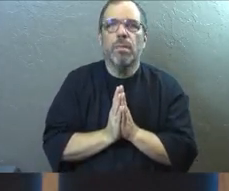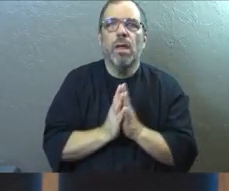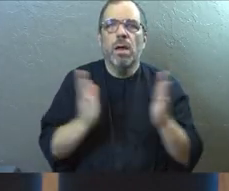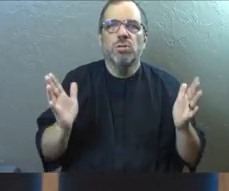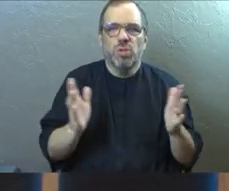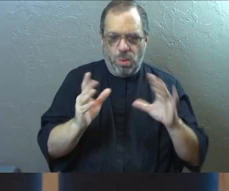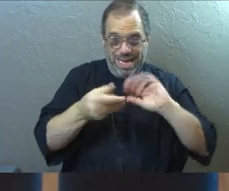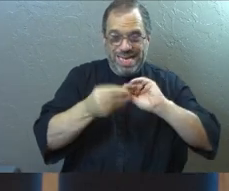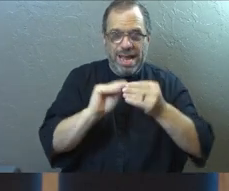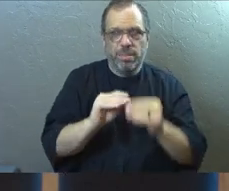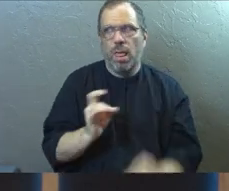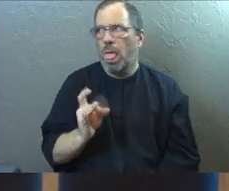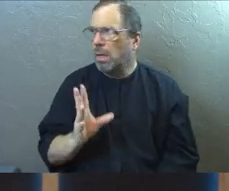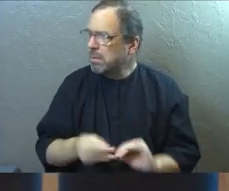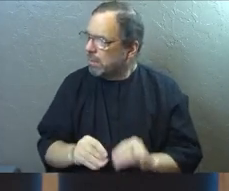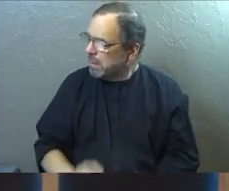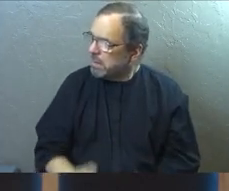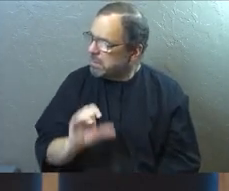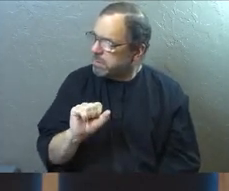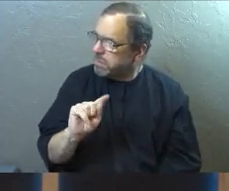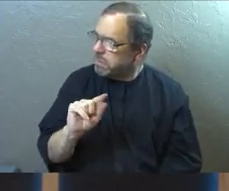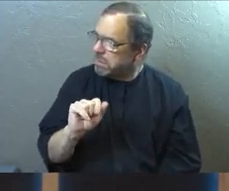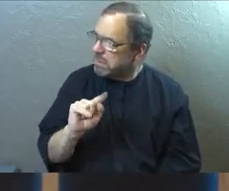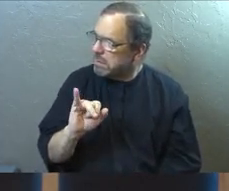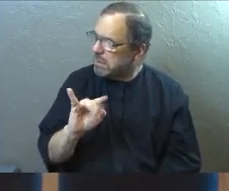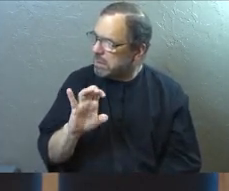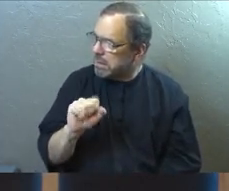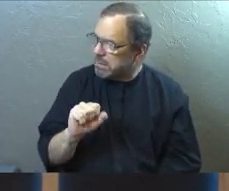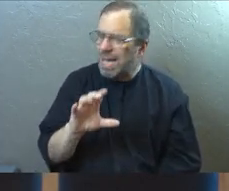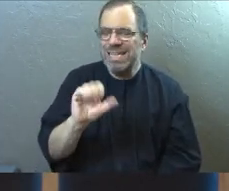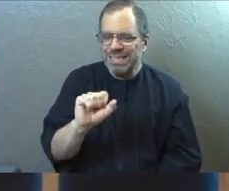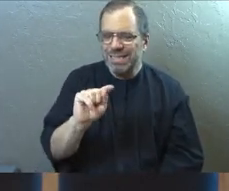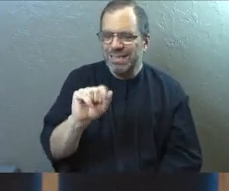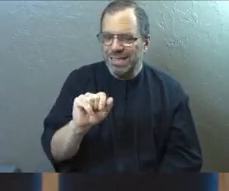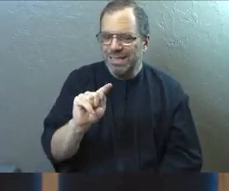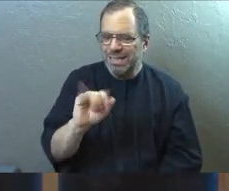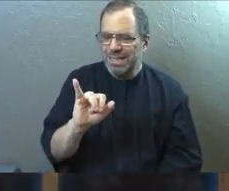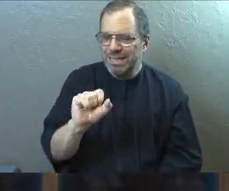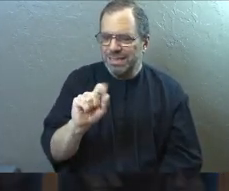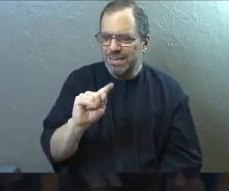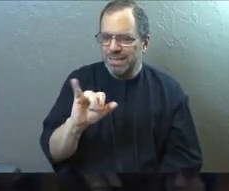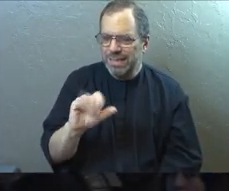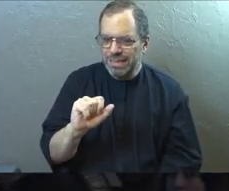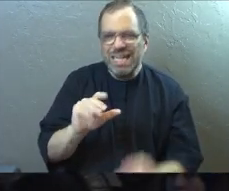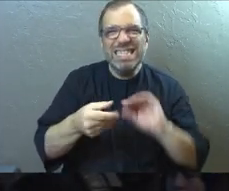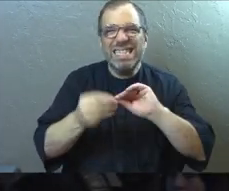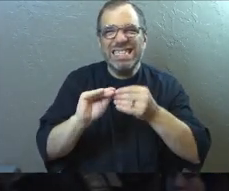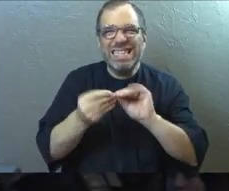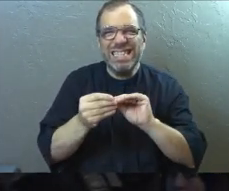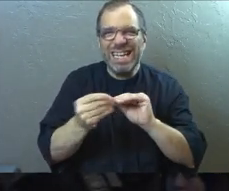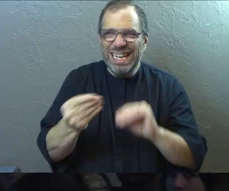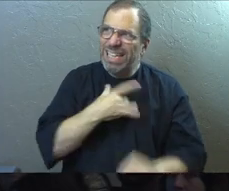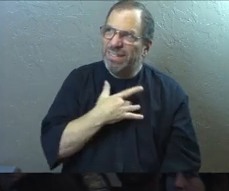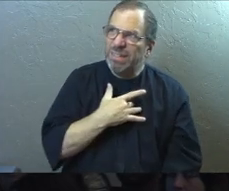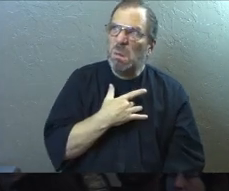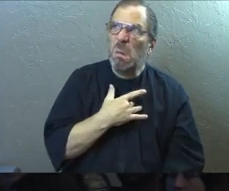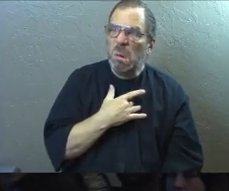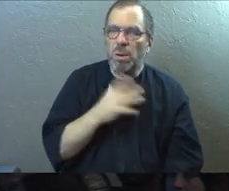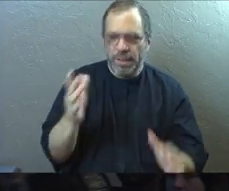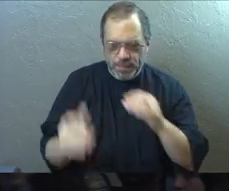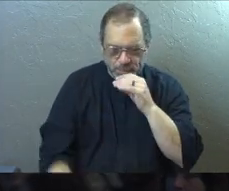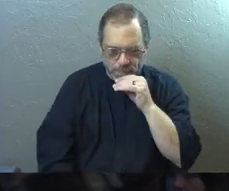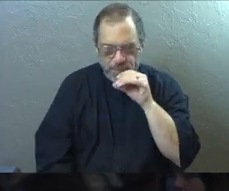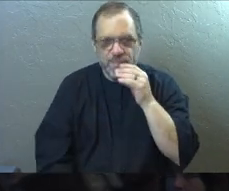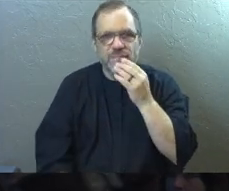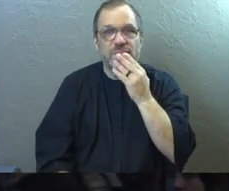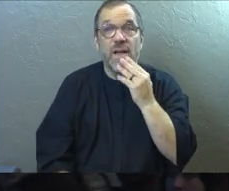So statistics, and I know we hate statistics. I've just got two of them that I want to show you because it's just going to kind of stir us up and give us a sense of what's going